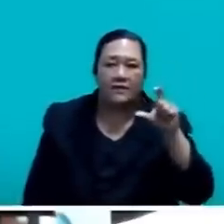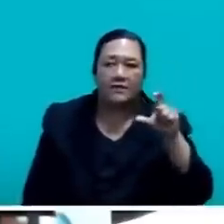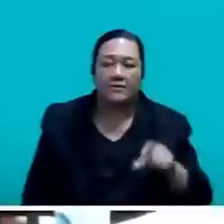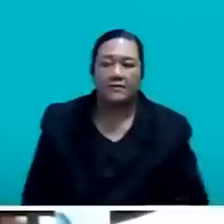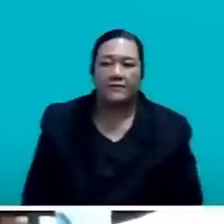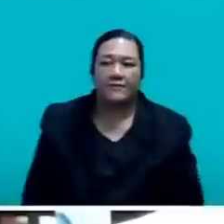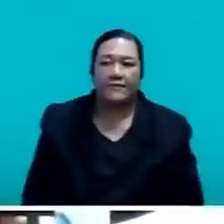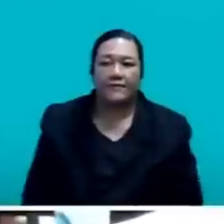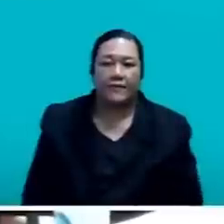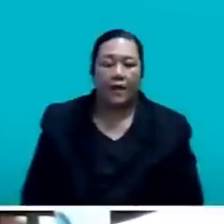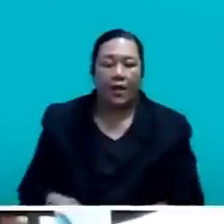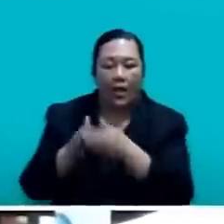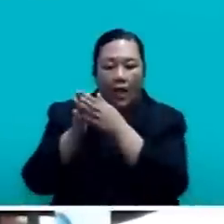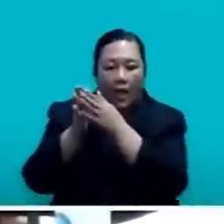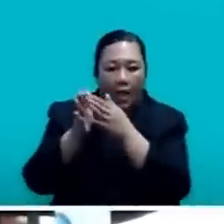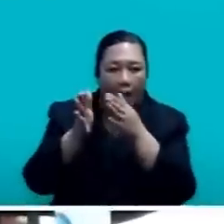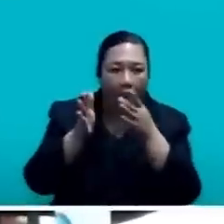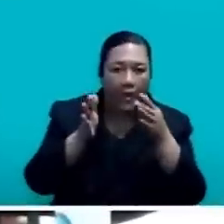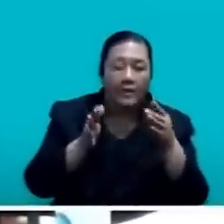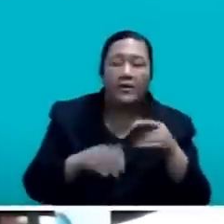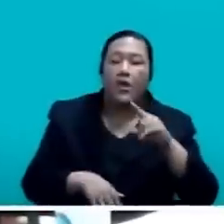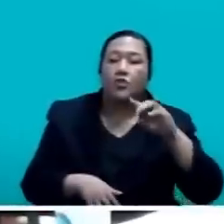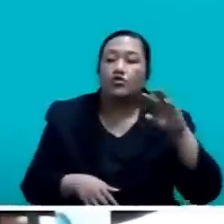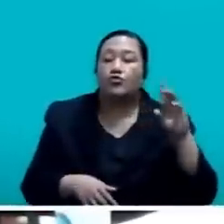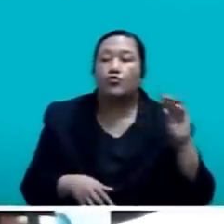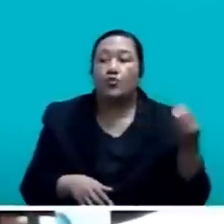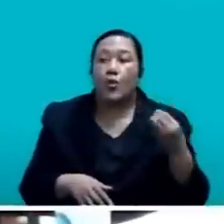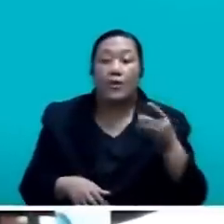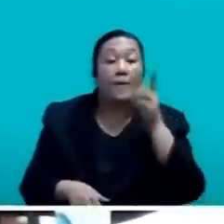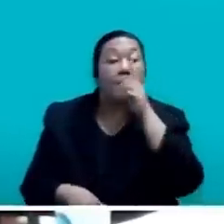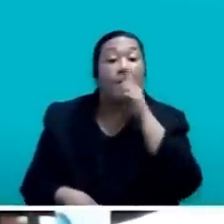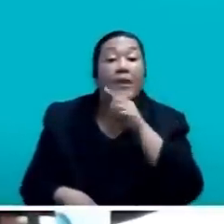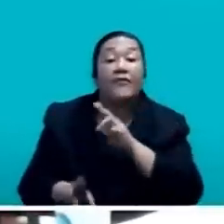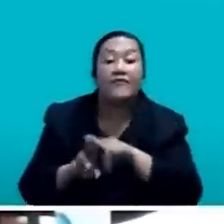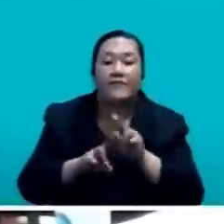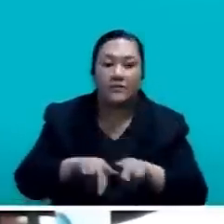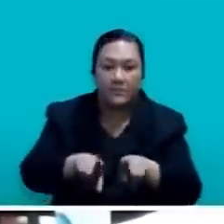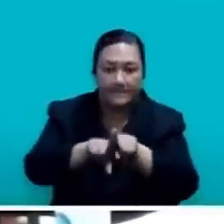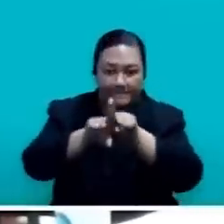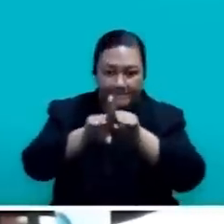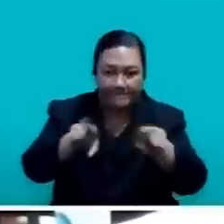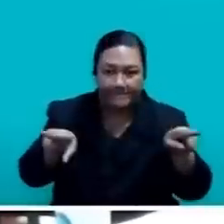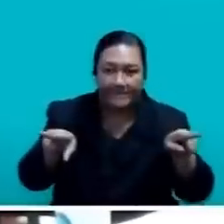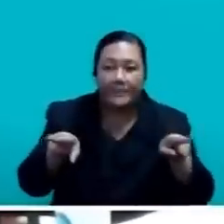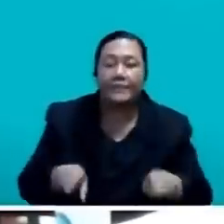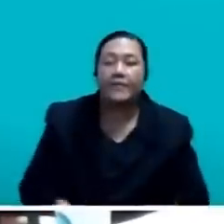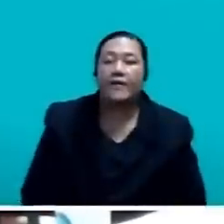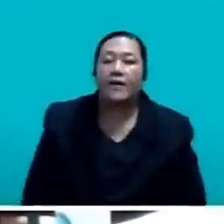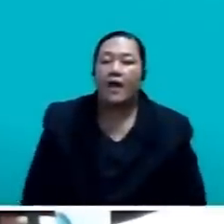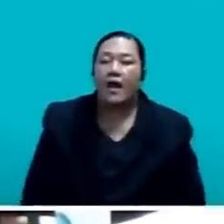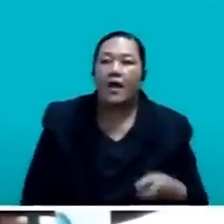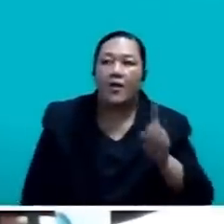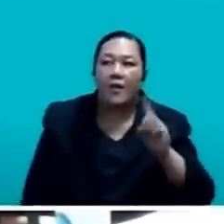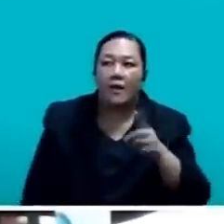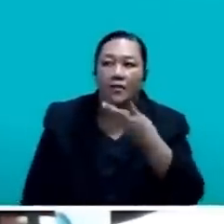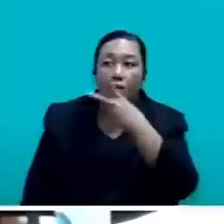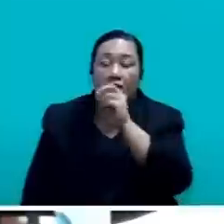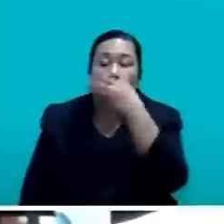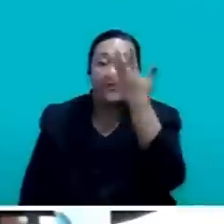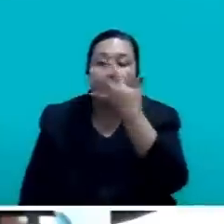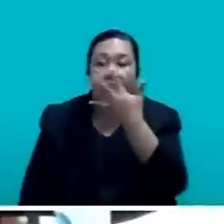So, to the people of Fiji, from 2015 to